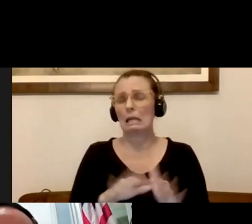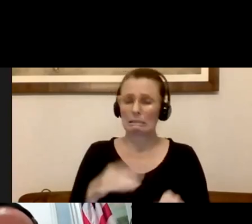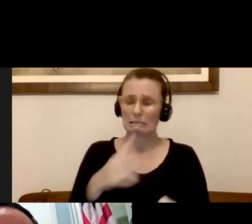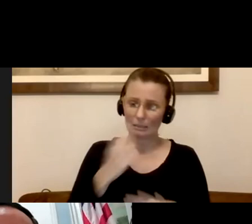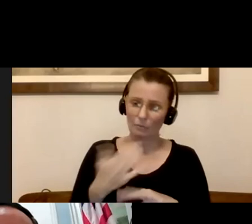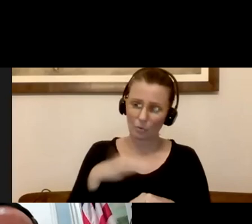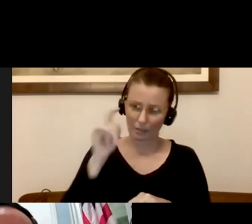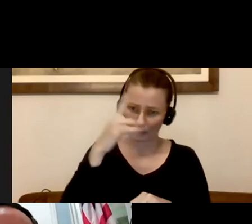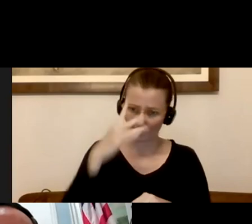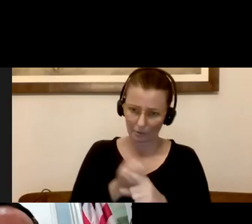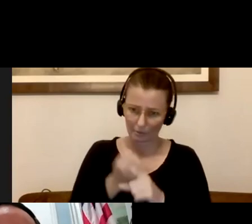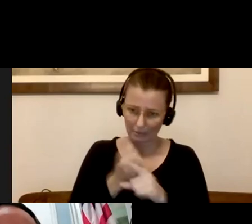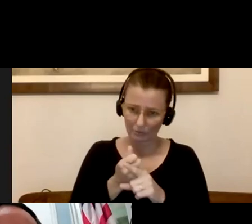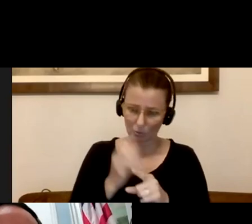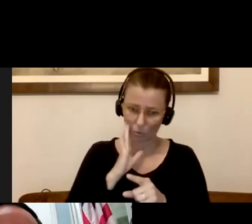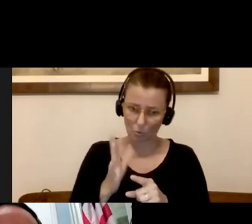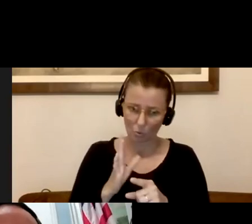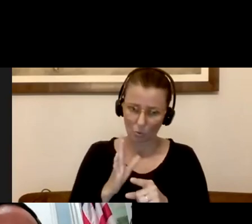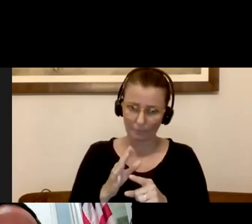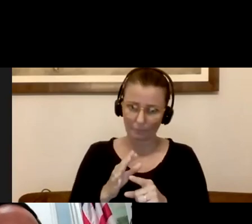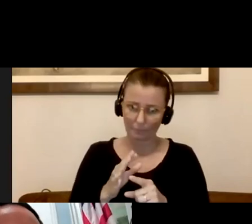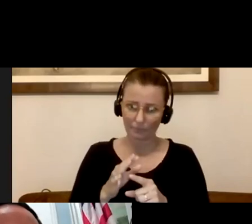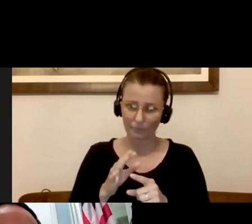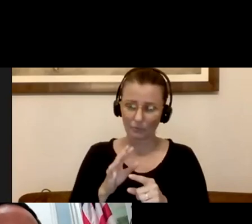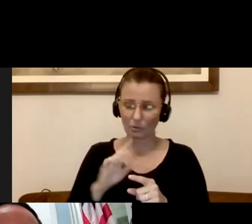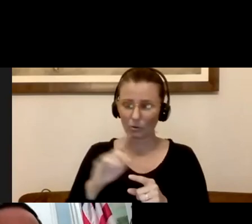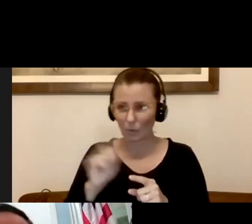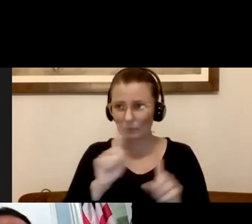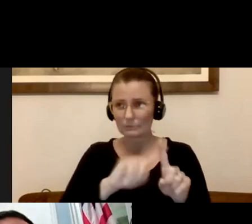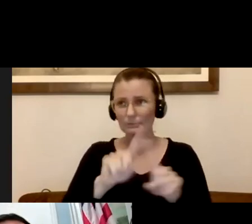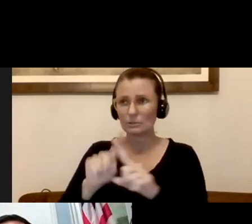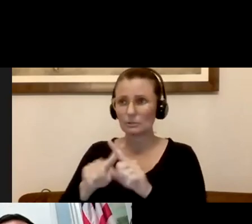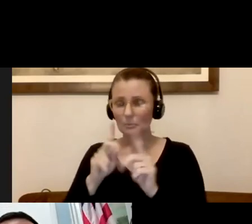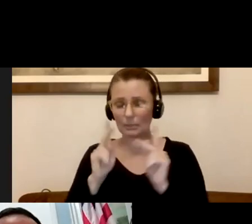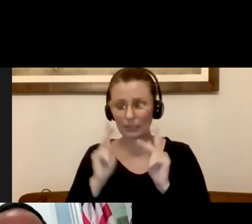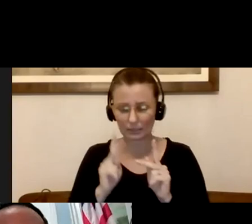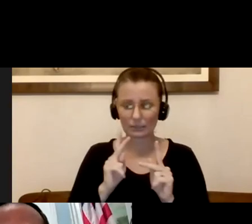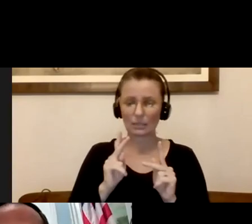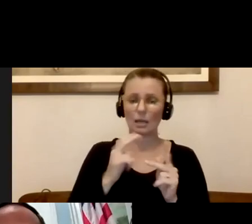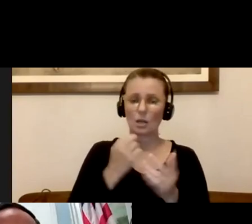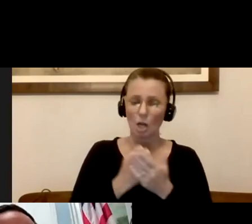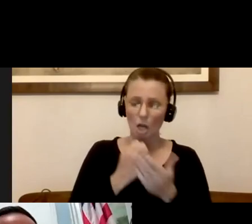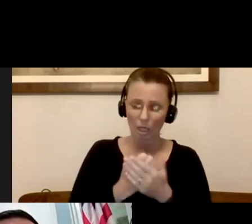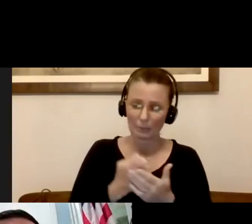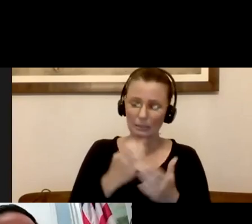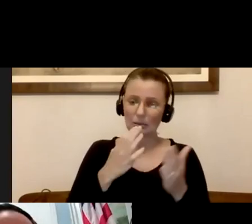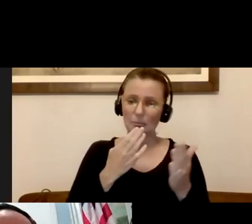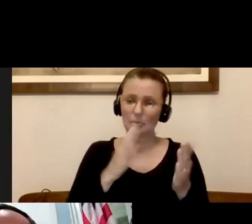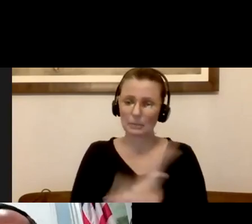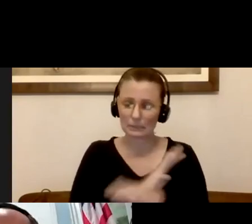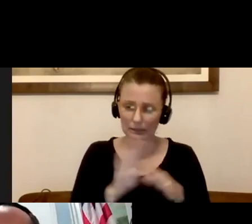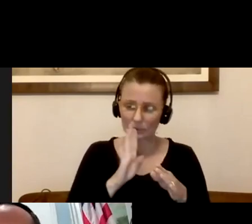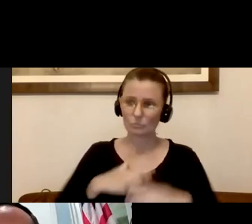um, outlining, where in his four phases, different sectors of the economy and our way of life, like businesses, recreation